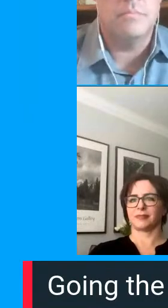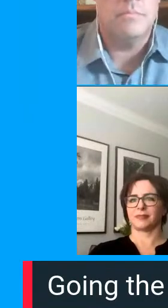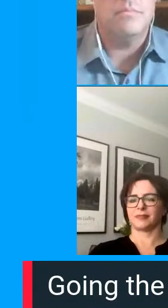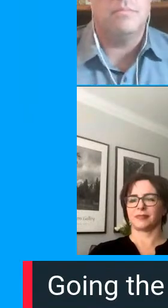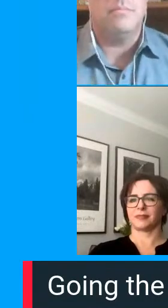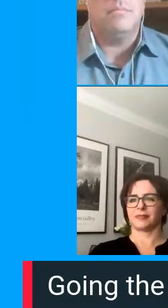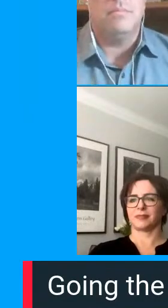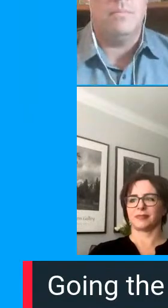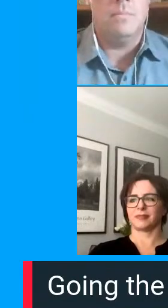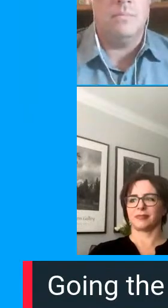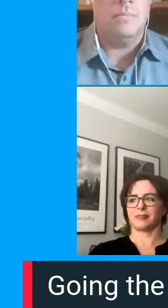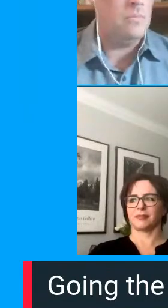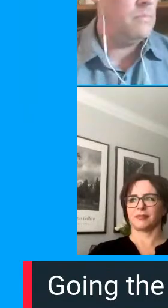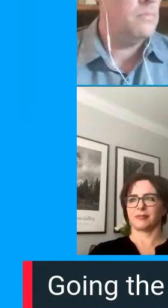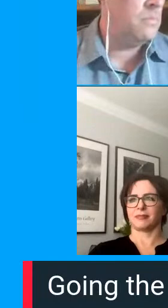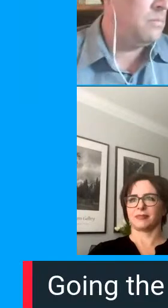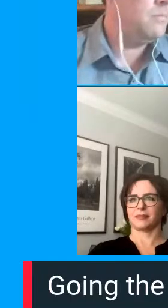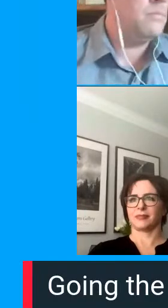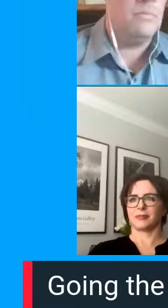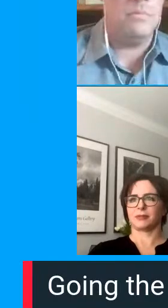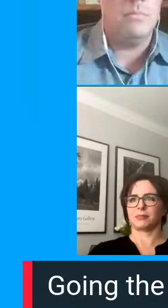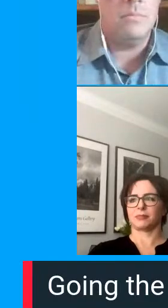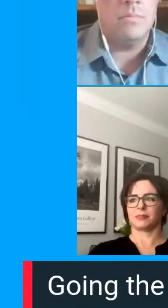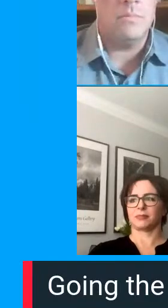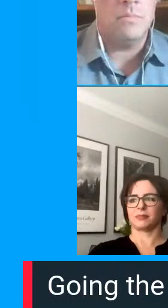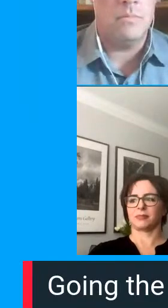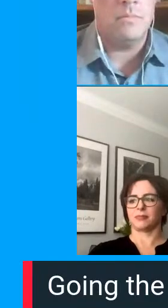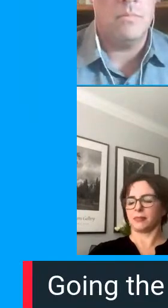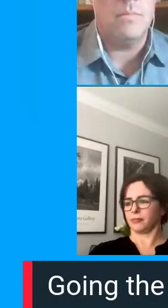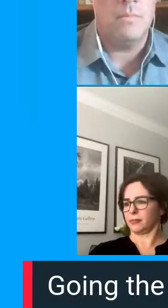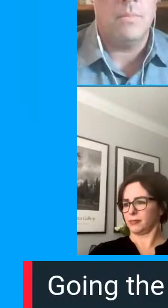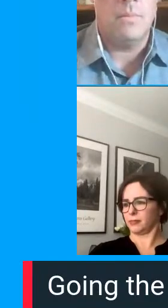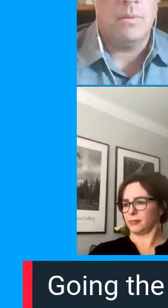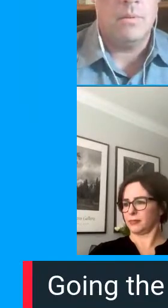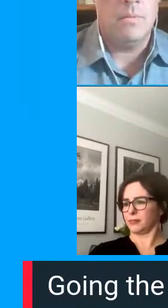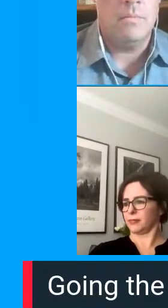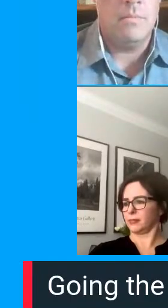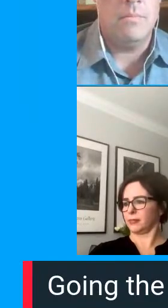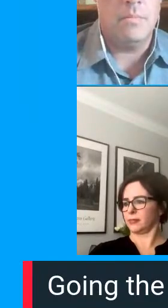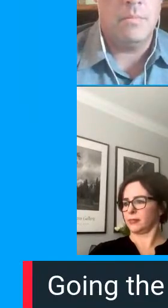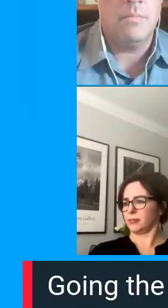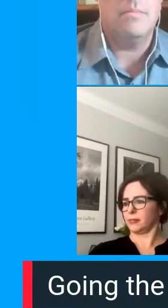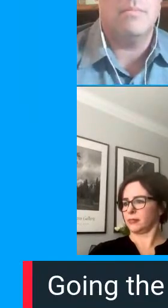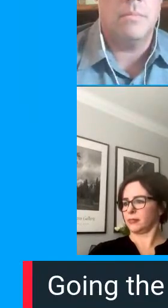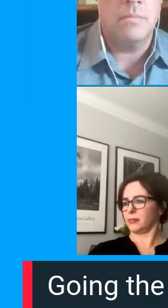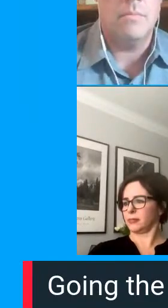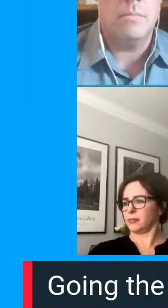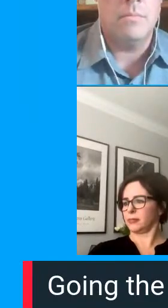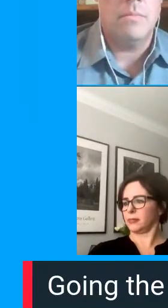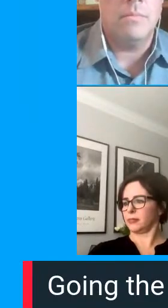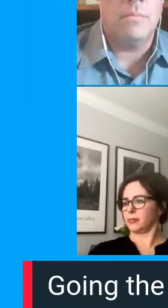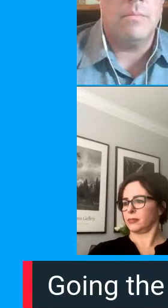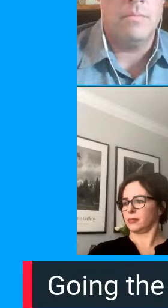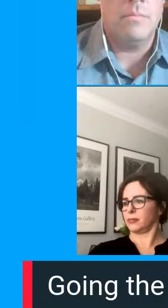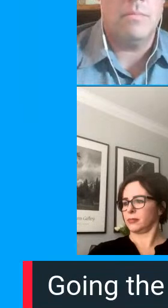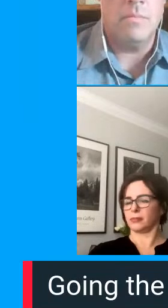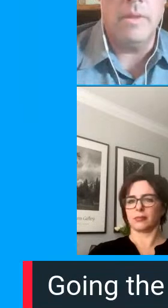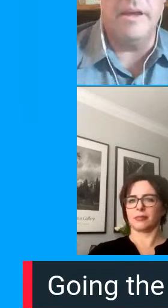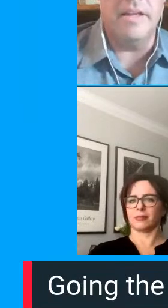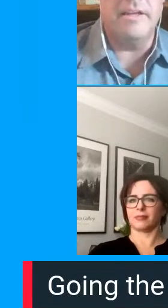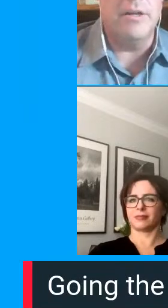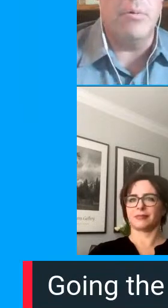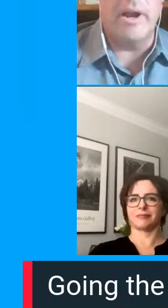is interpreting spanish for our parents of that speak spanish so thank you to everyone and to the team